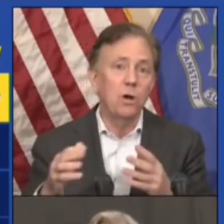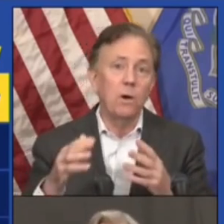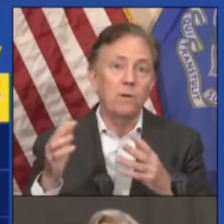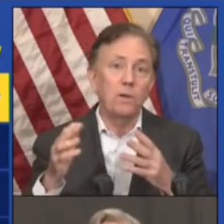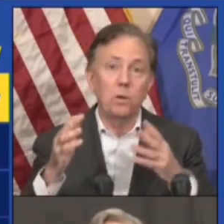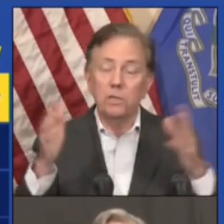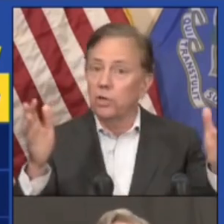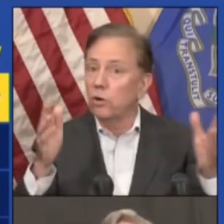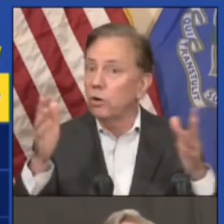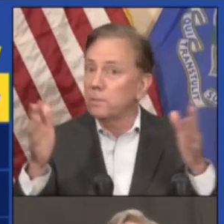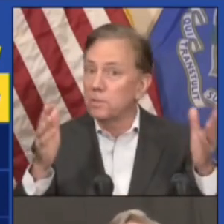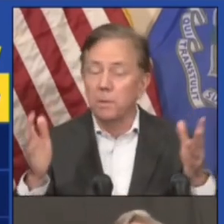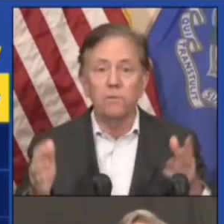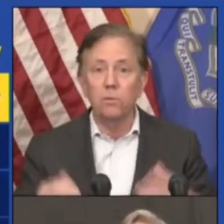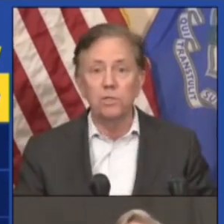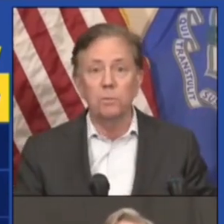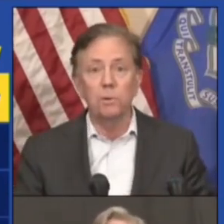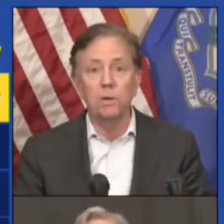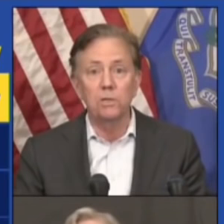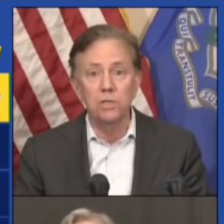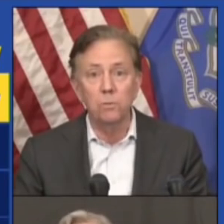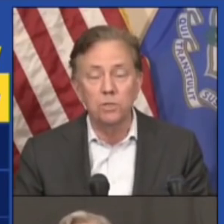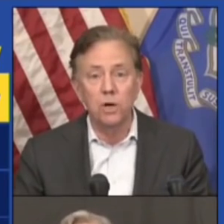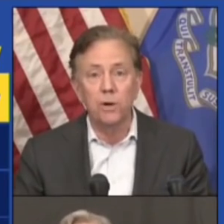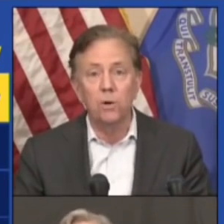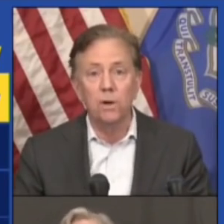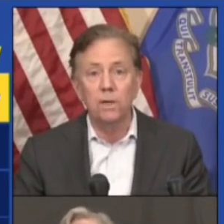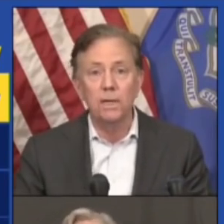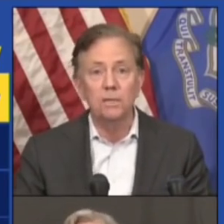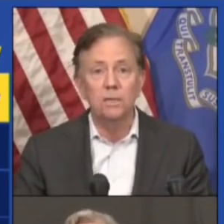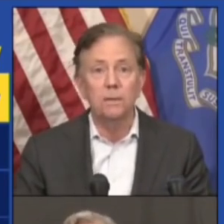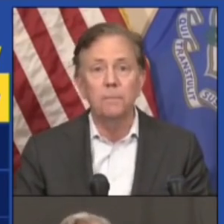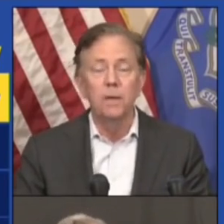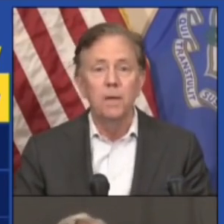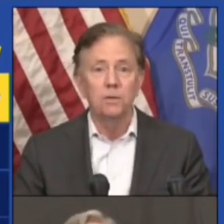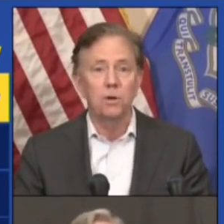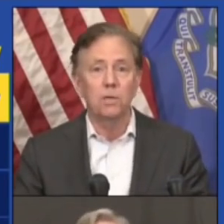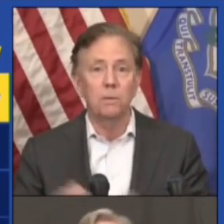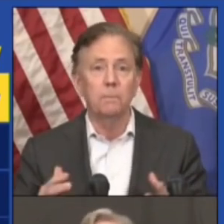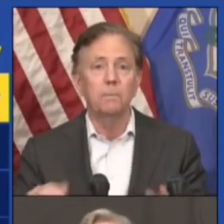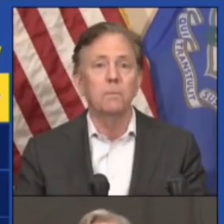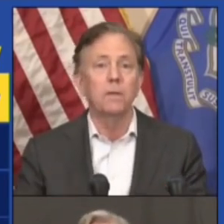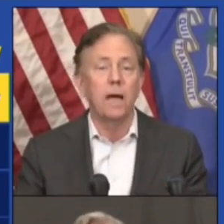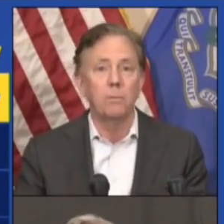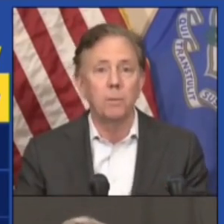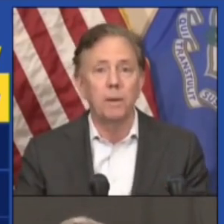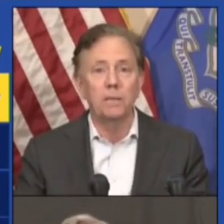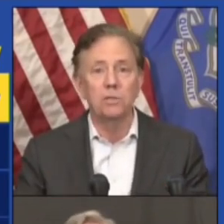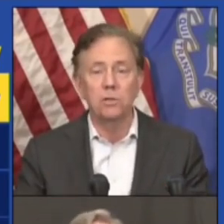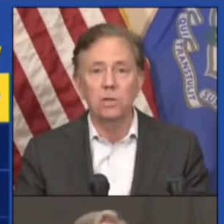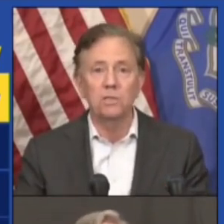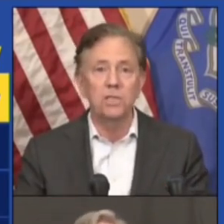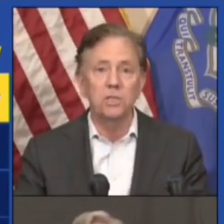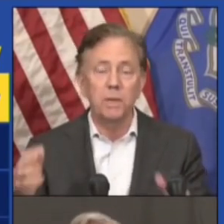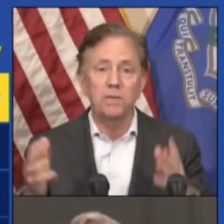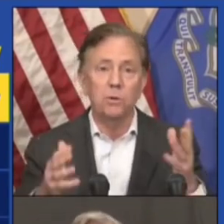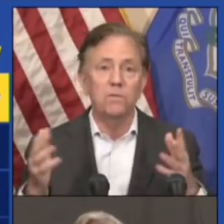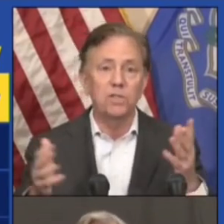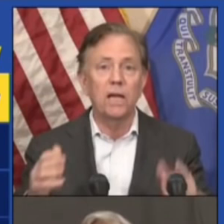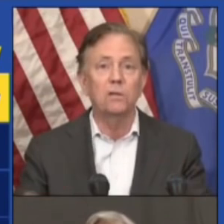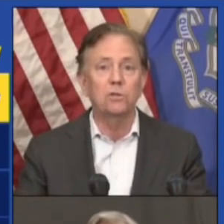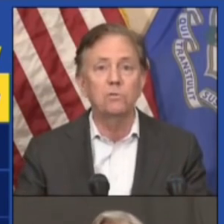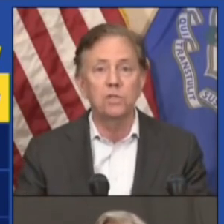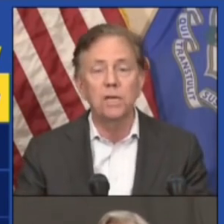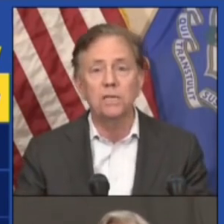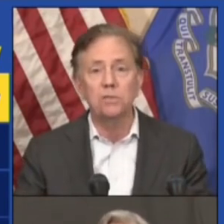As you know, I often look to Europe as a bit of a crystal ball to see what's going on, and I was talking to Albert about this earlier. seems to be